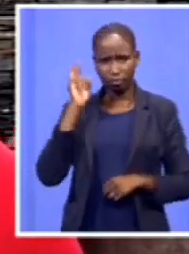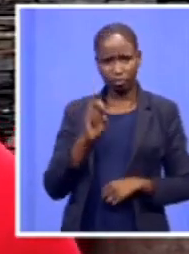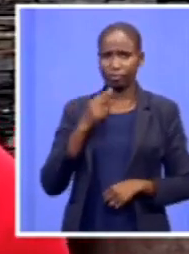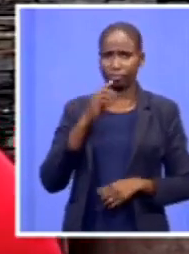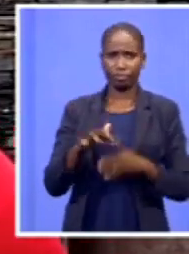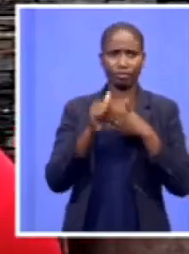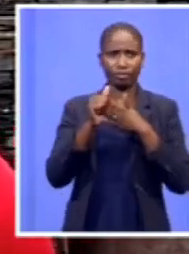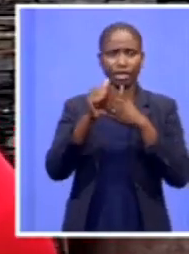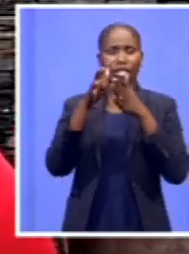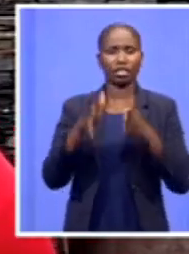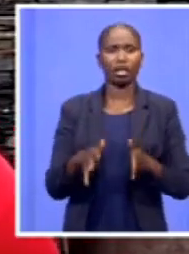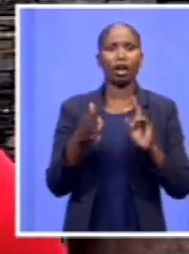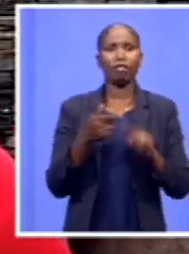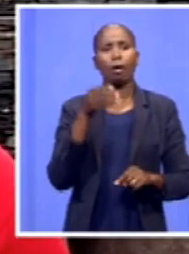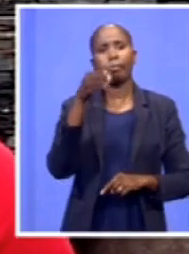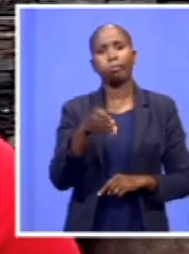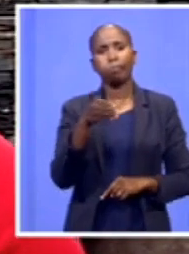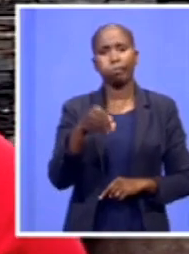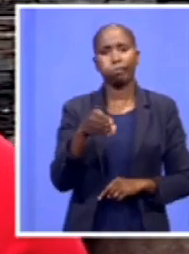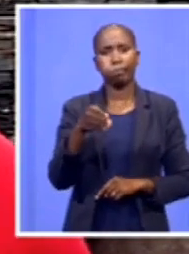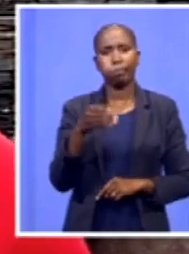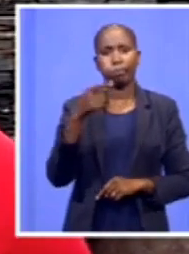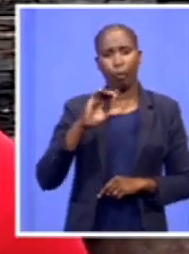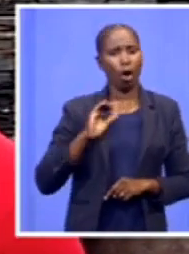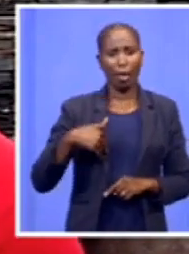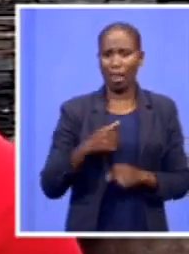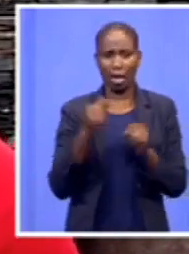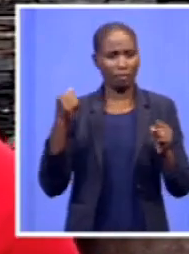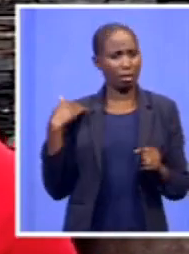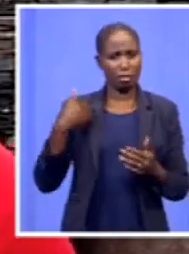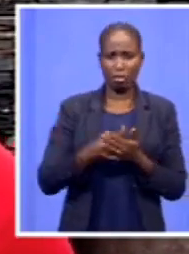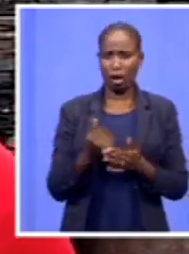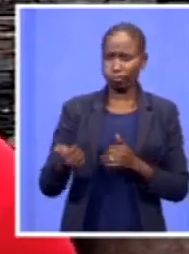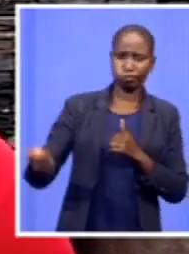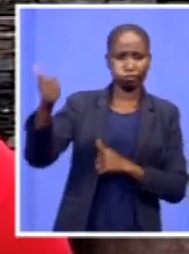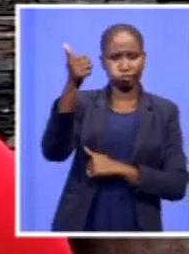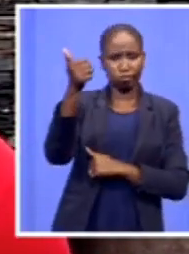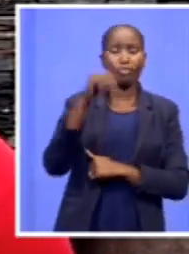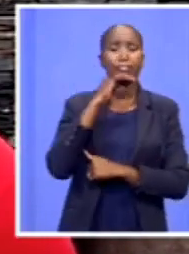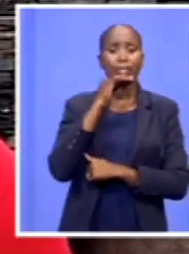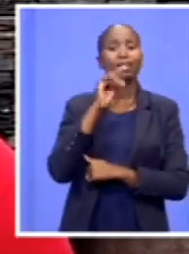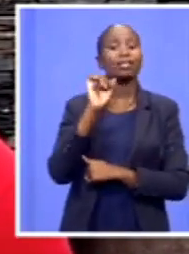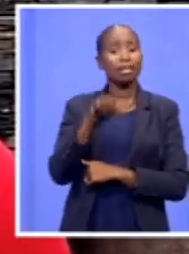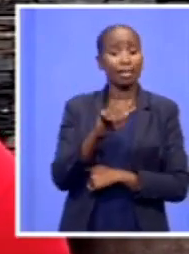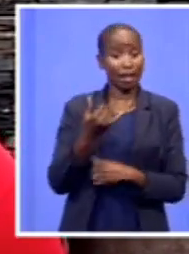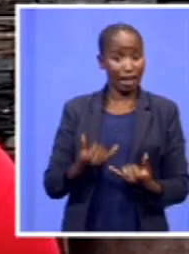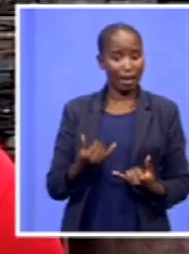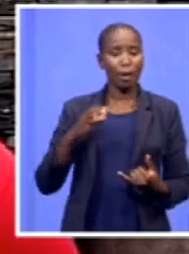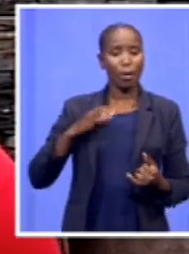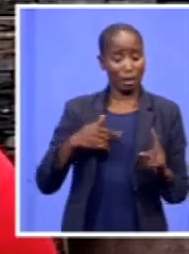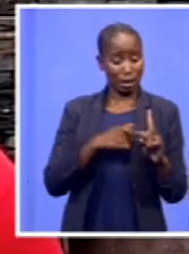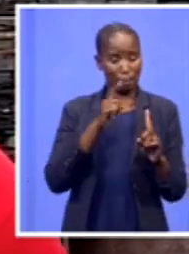a woman. Here is a woman who must go and be to go and head the JSC. So why do you want to